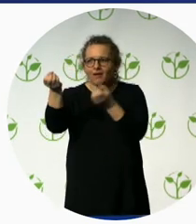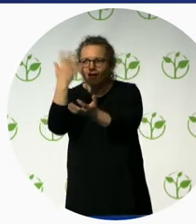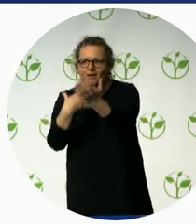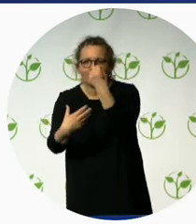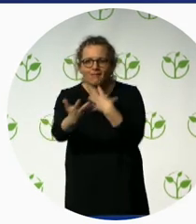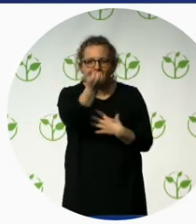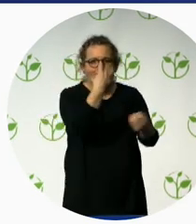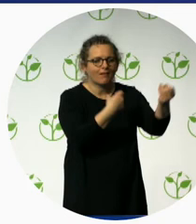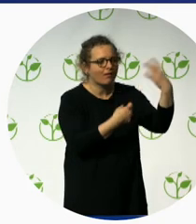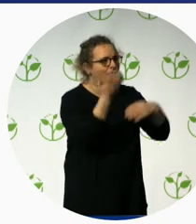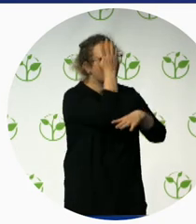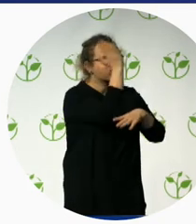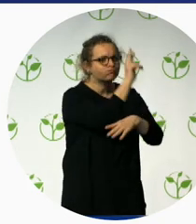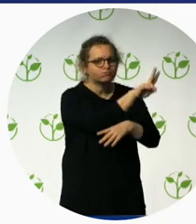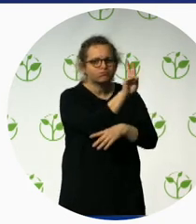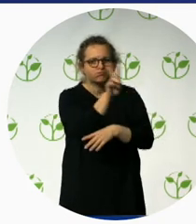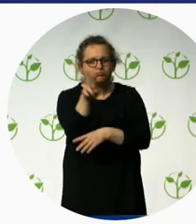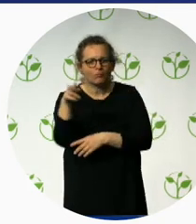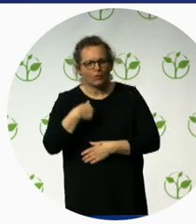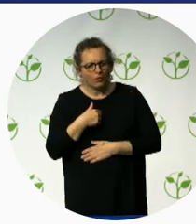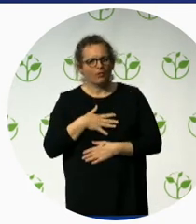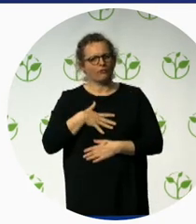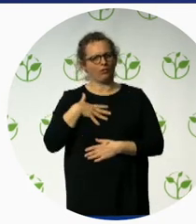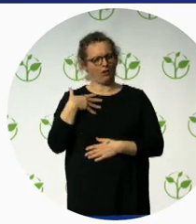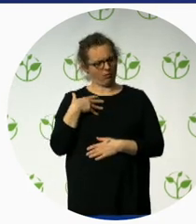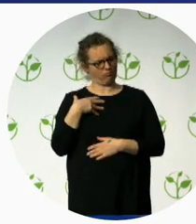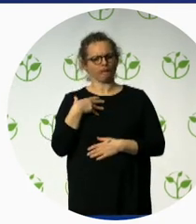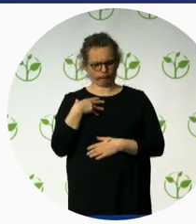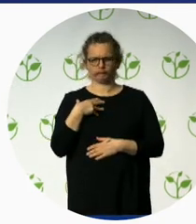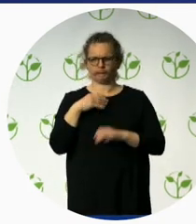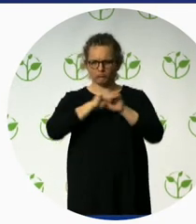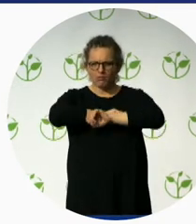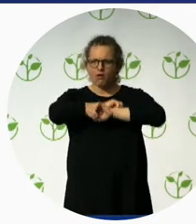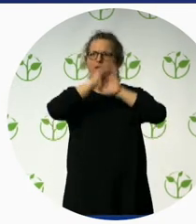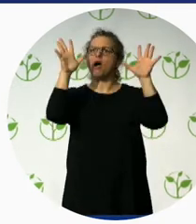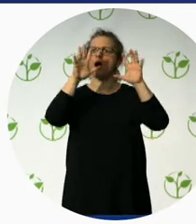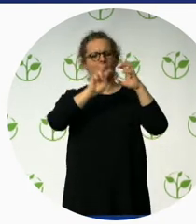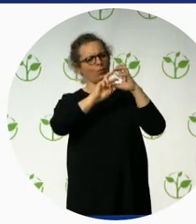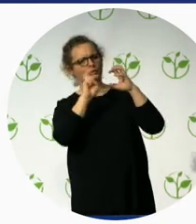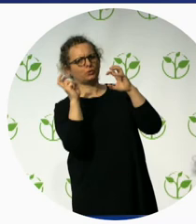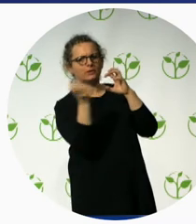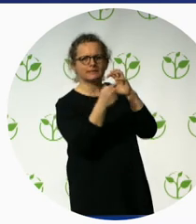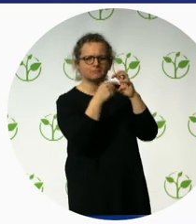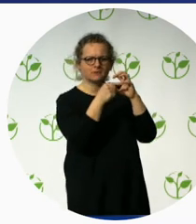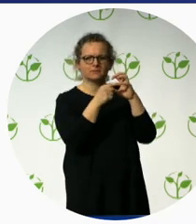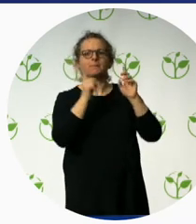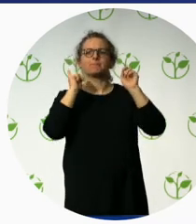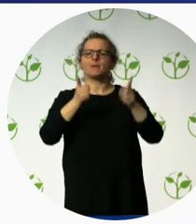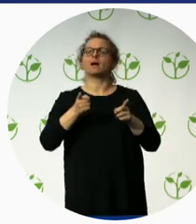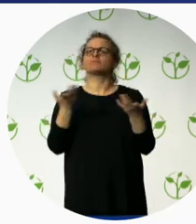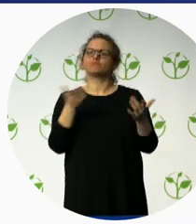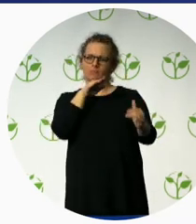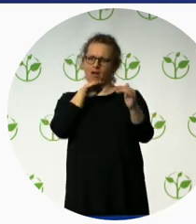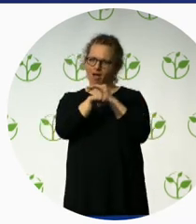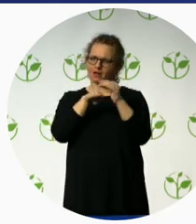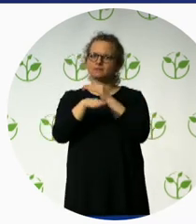convinced me that tourism should be accessible and really has to be accessible for all.